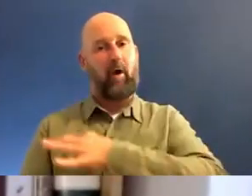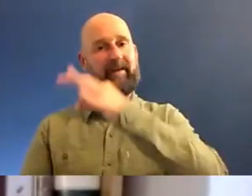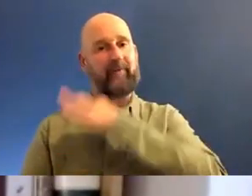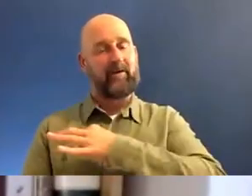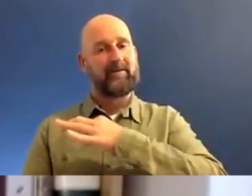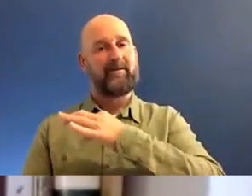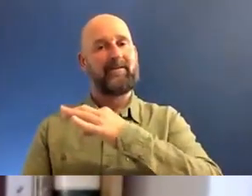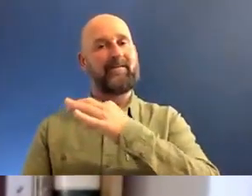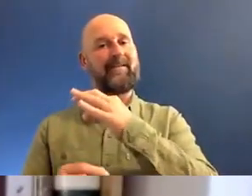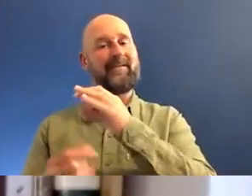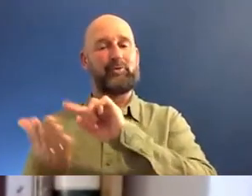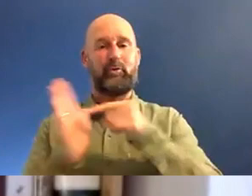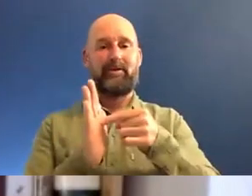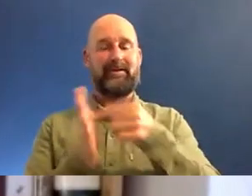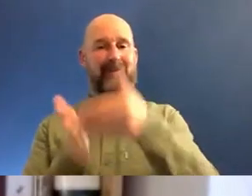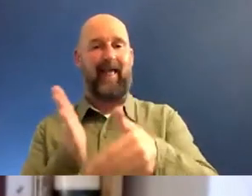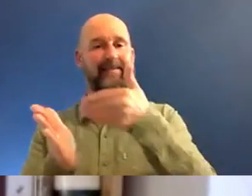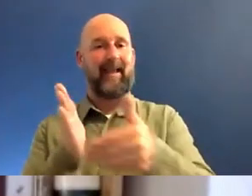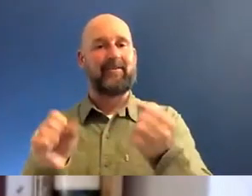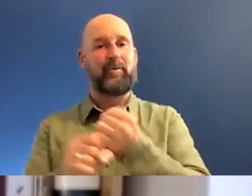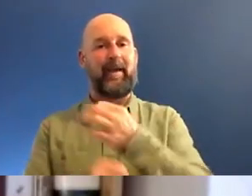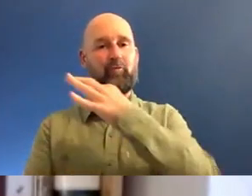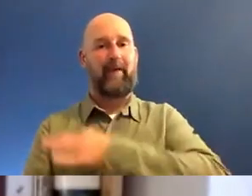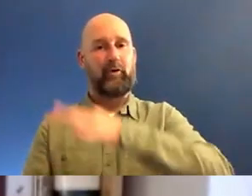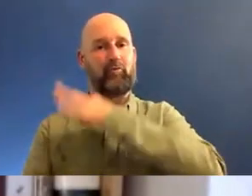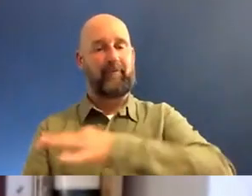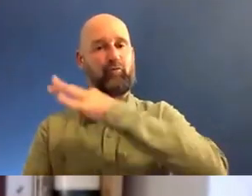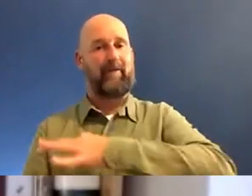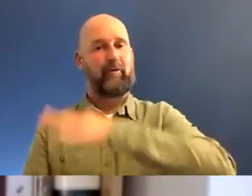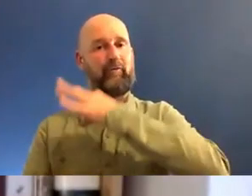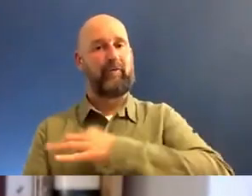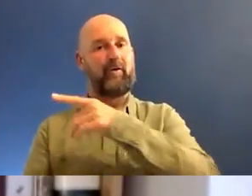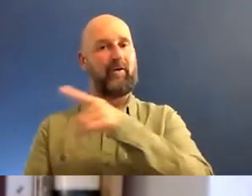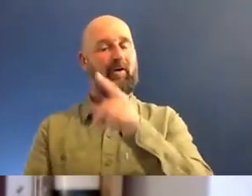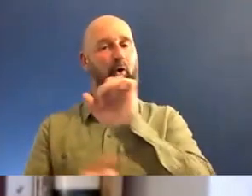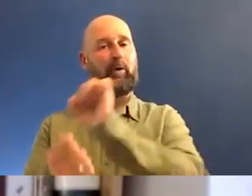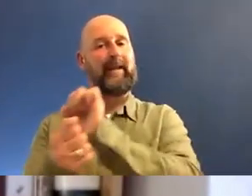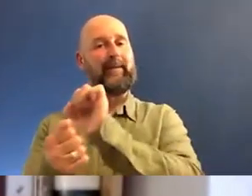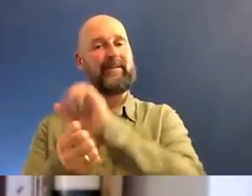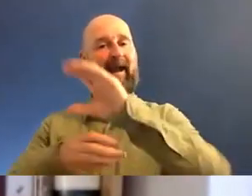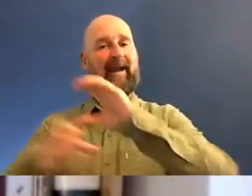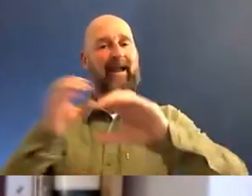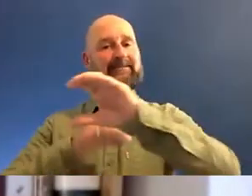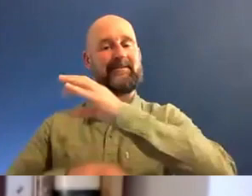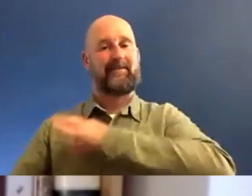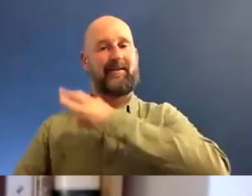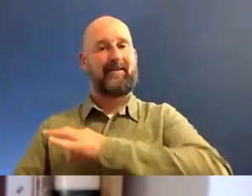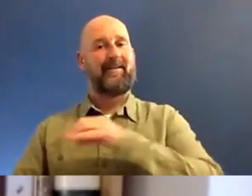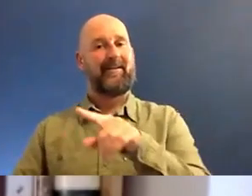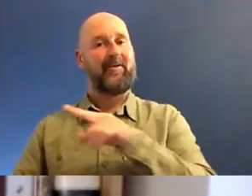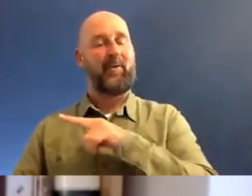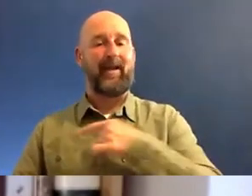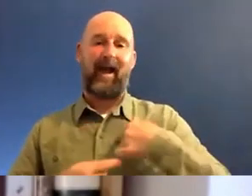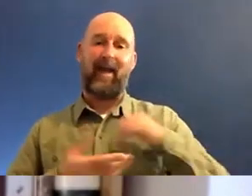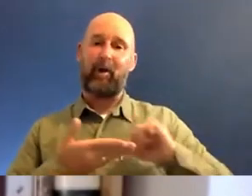back to us in a particular way, which will generate the maximum revenue for those who happen to own the capital, but he's financing it. You can tell I'm the son of a communist,